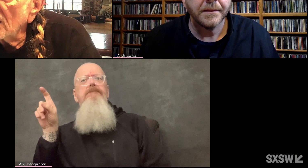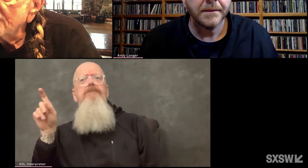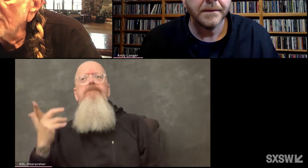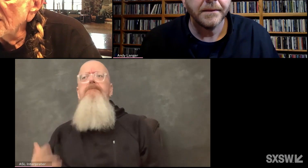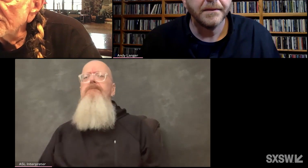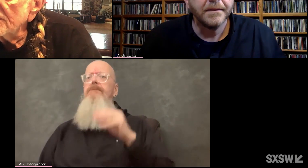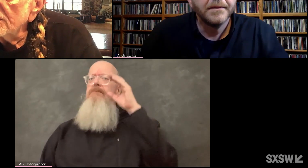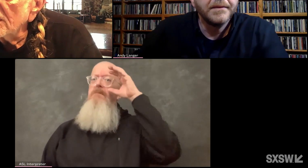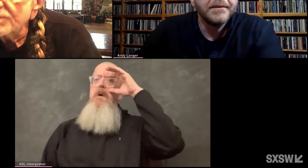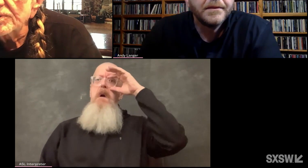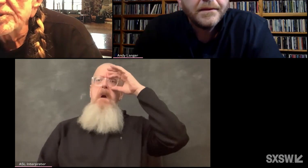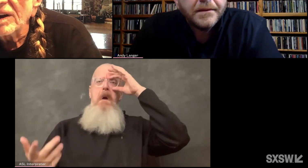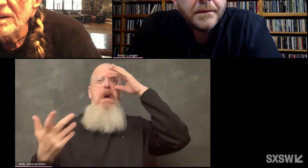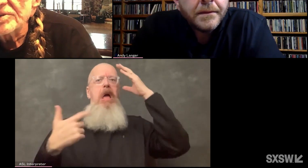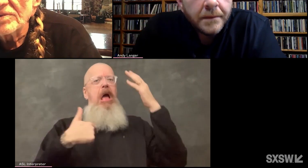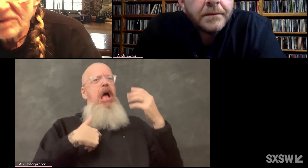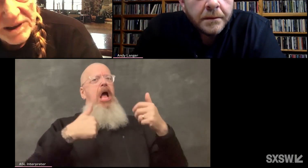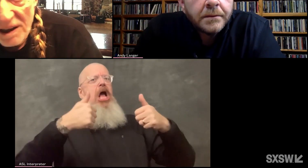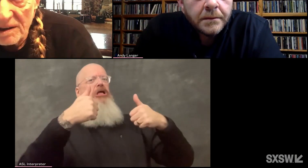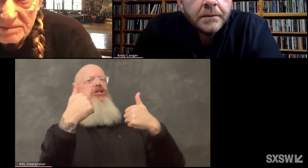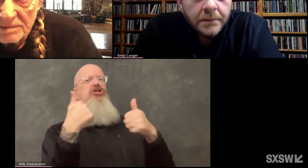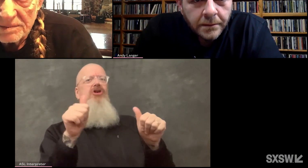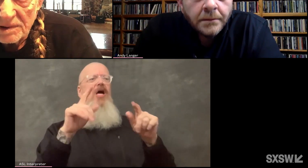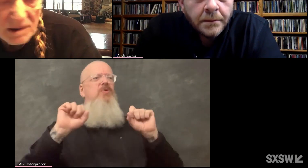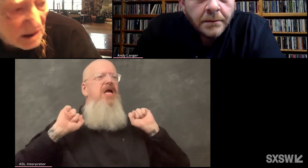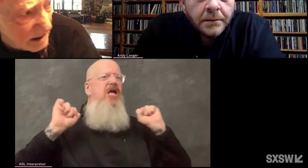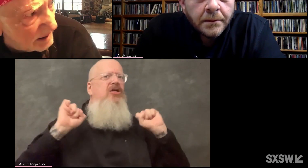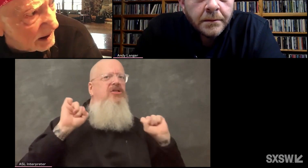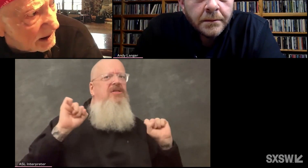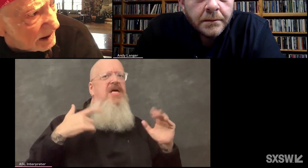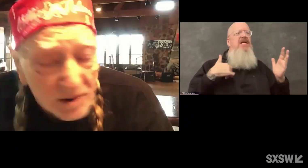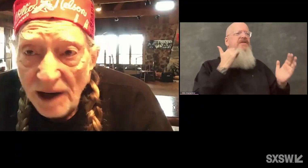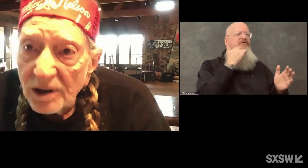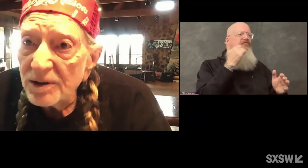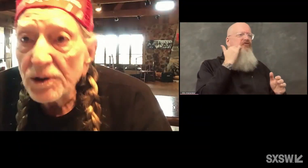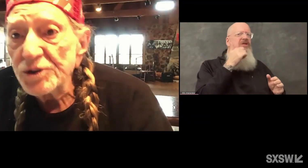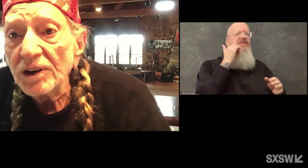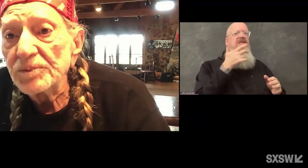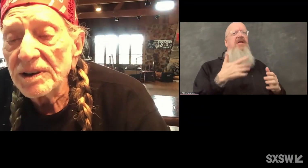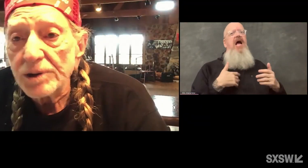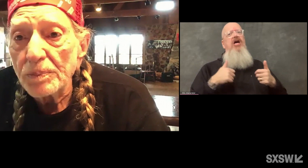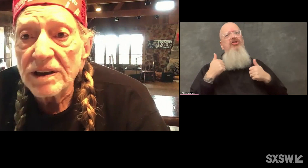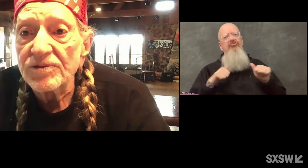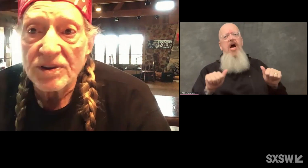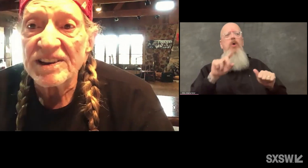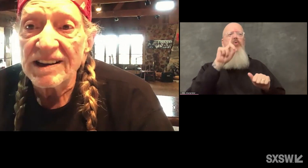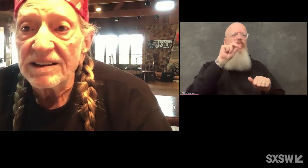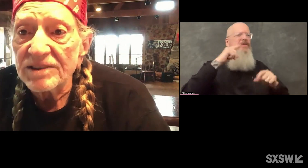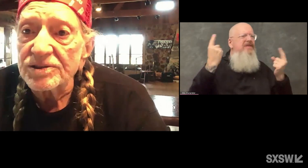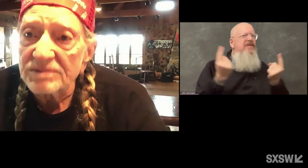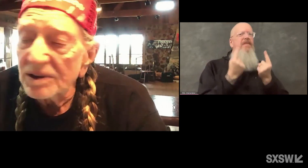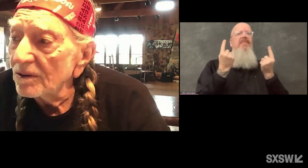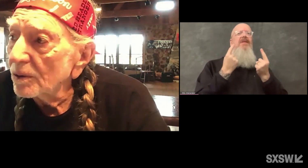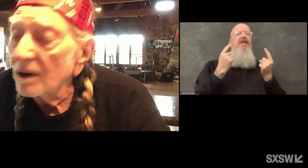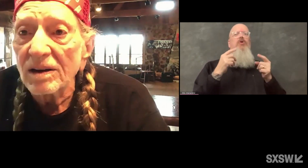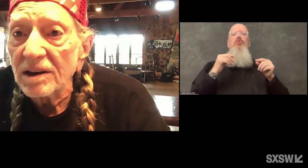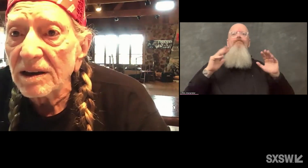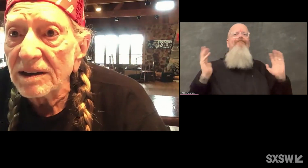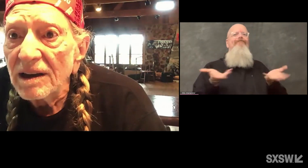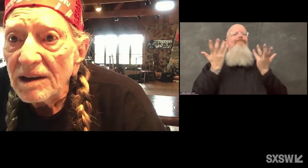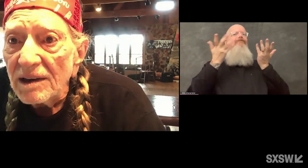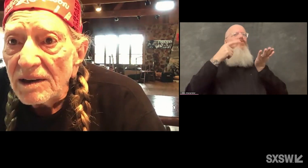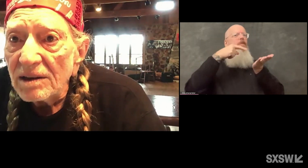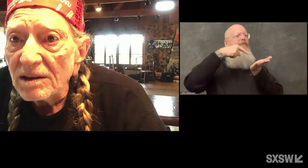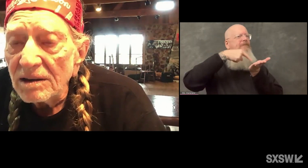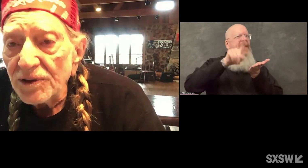Well, I try to do exercise every day. I try to do something to pay for the day. That's the way I